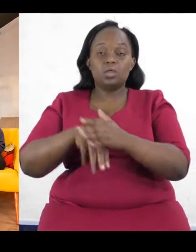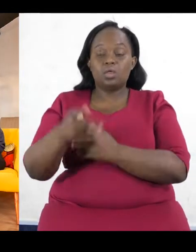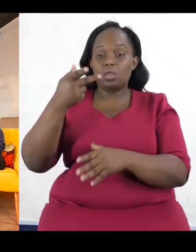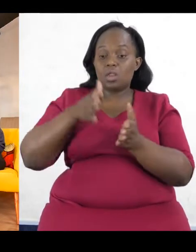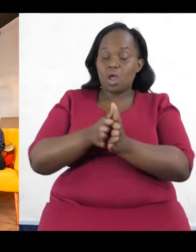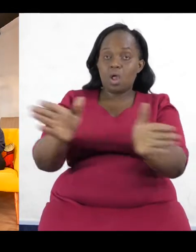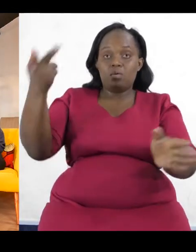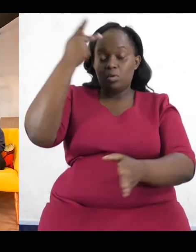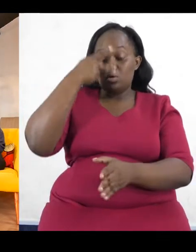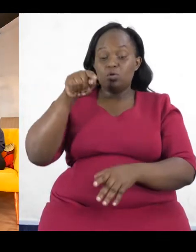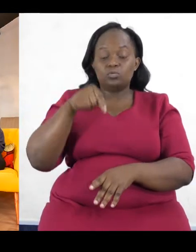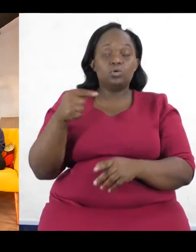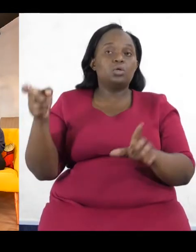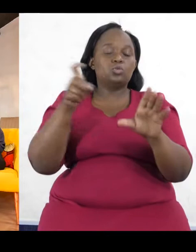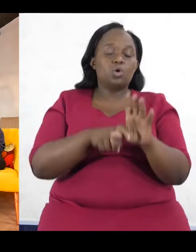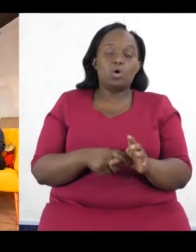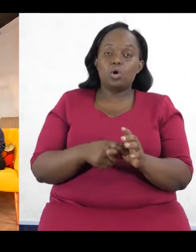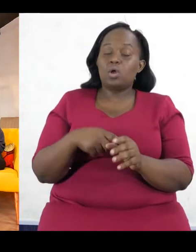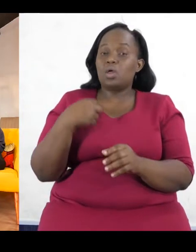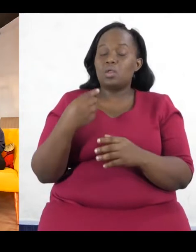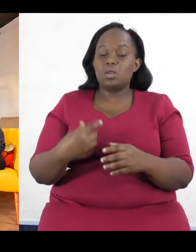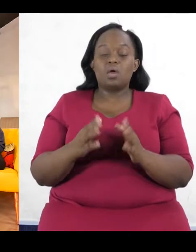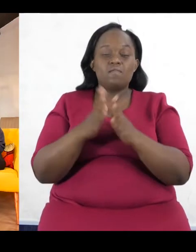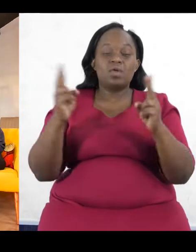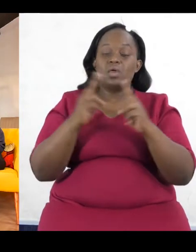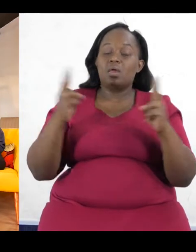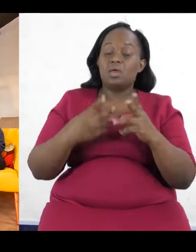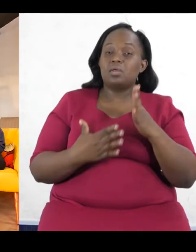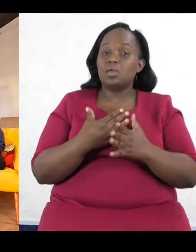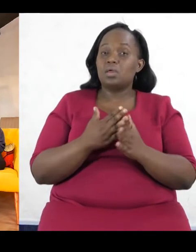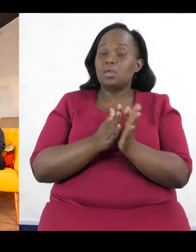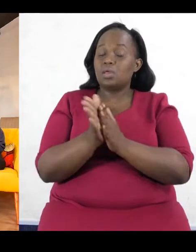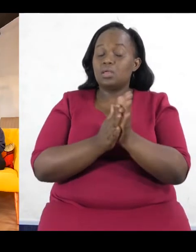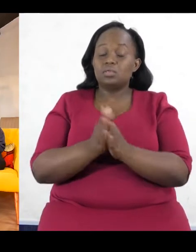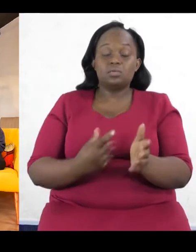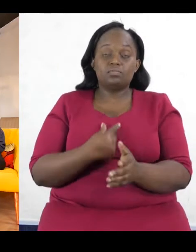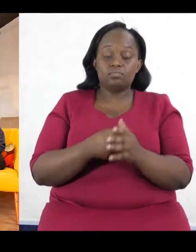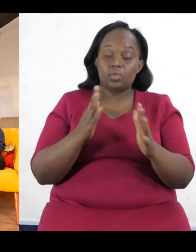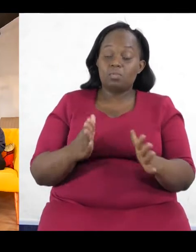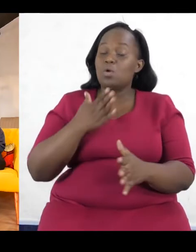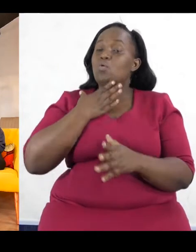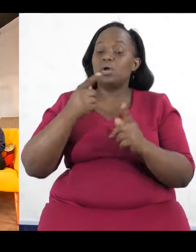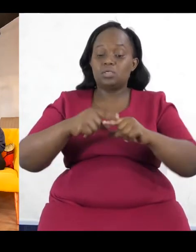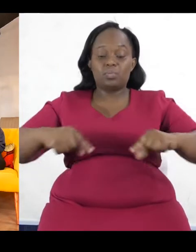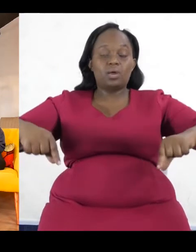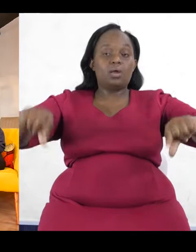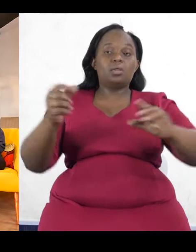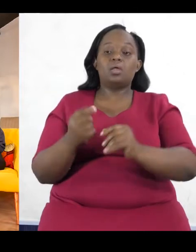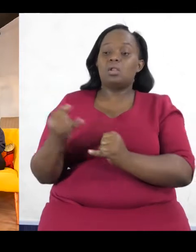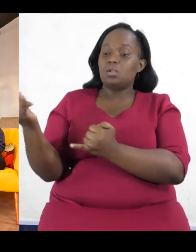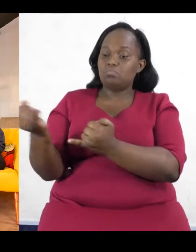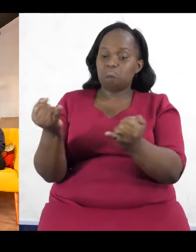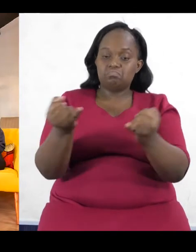policy. Today, I'm joined by very interesting guests, and I'm super excited about these shoots. So I think I'll let my panel introduce